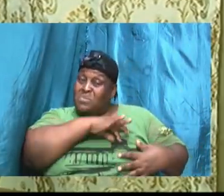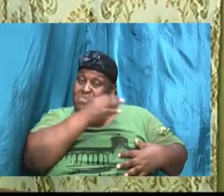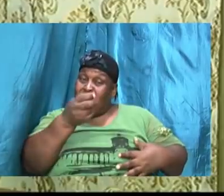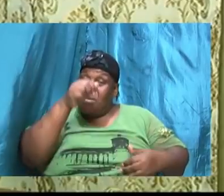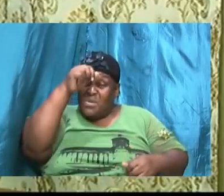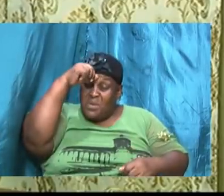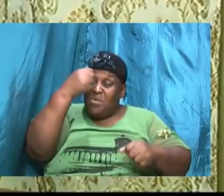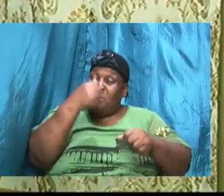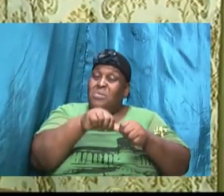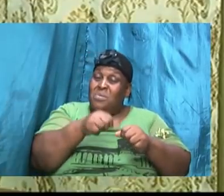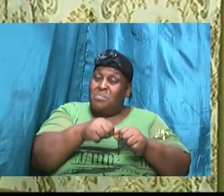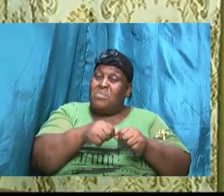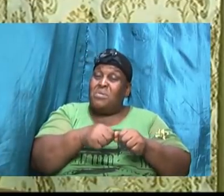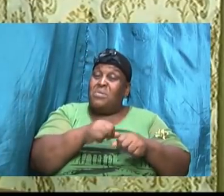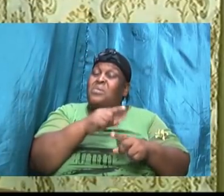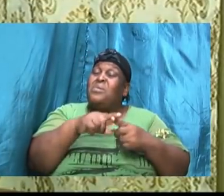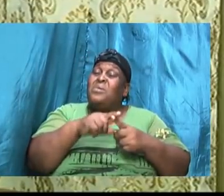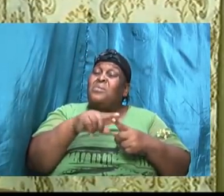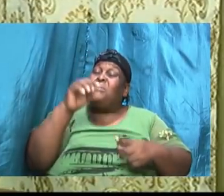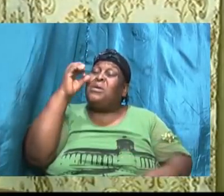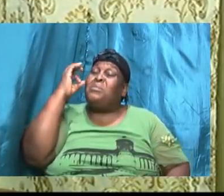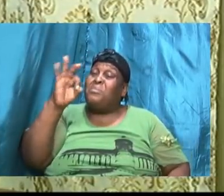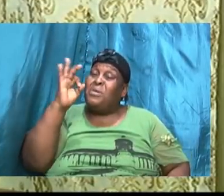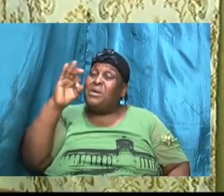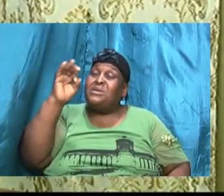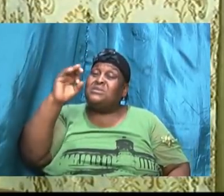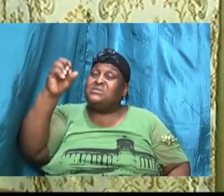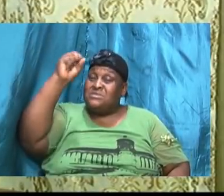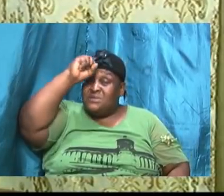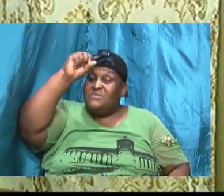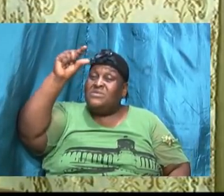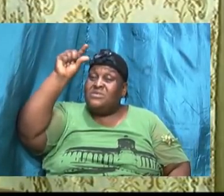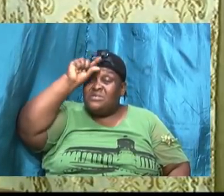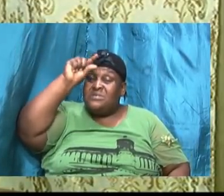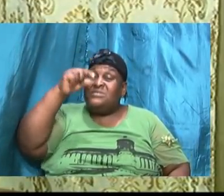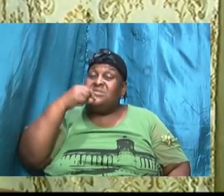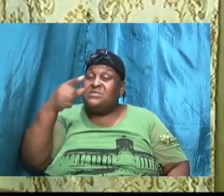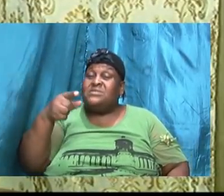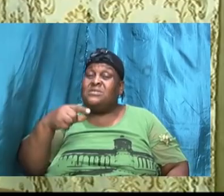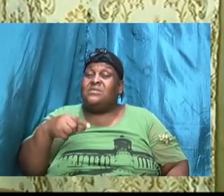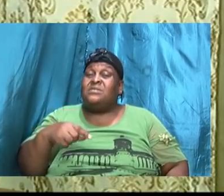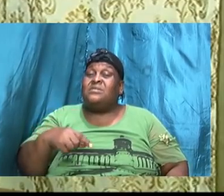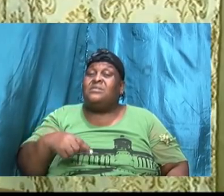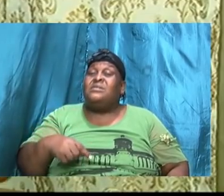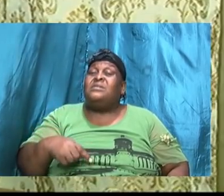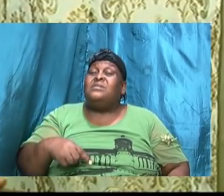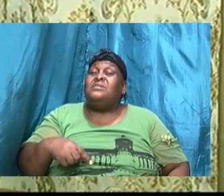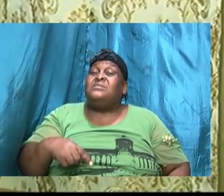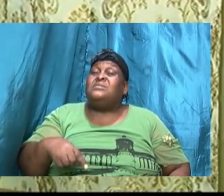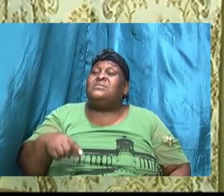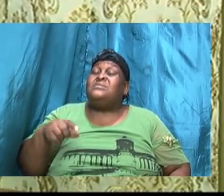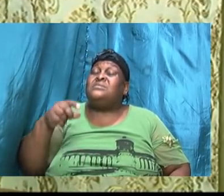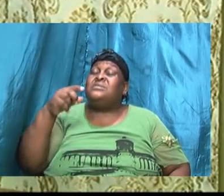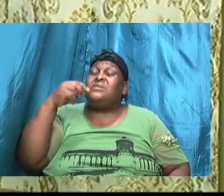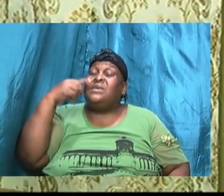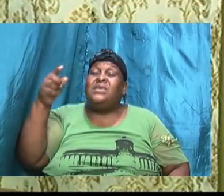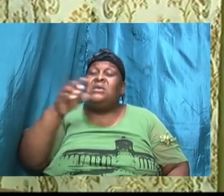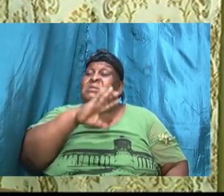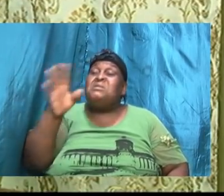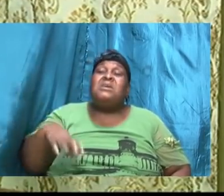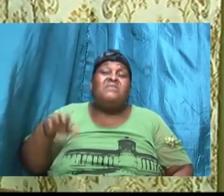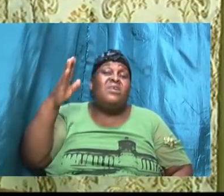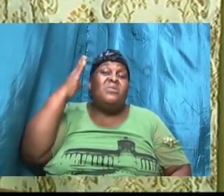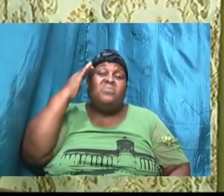remember when Pastor Grizzle testified and Pastor Grizzle said that he did not know how to make furniture